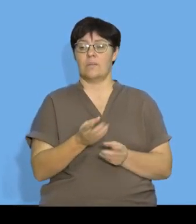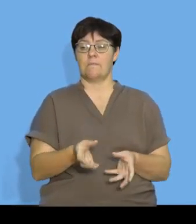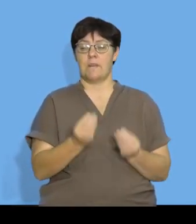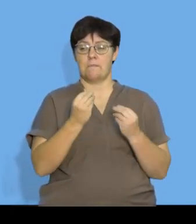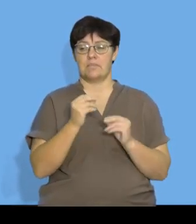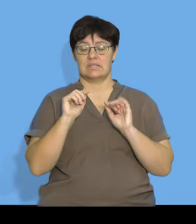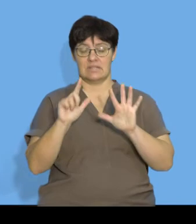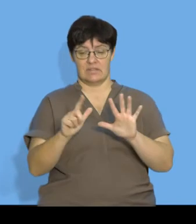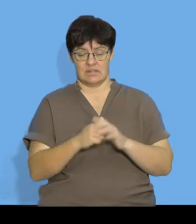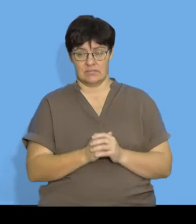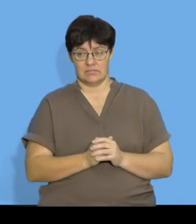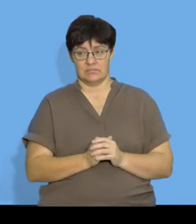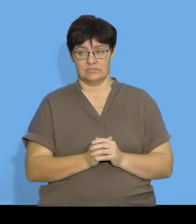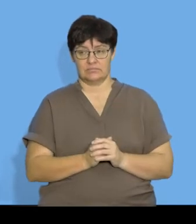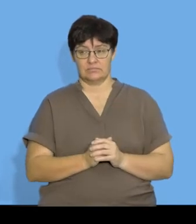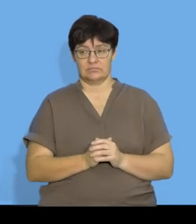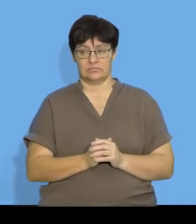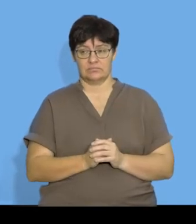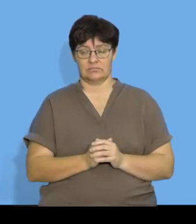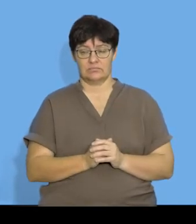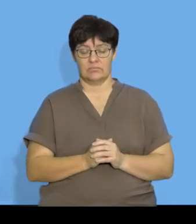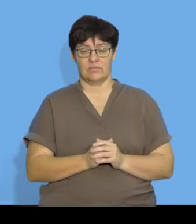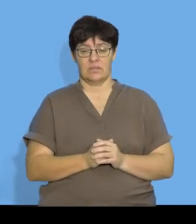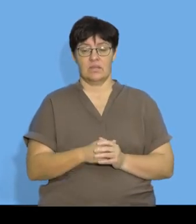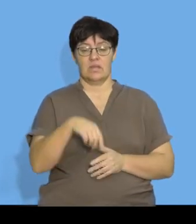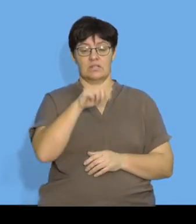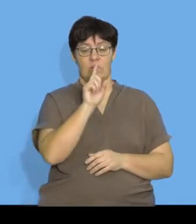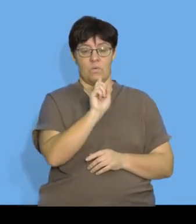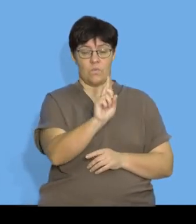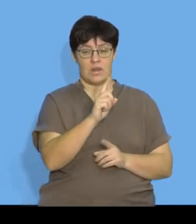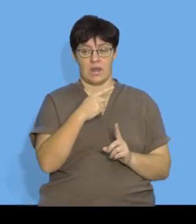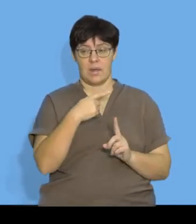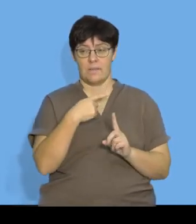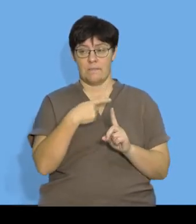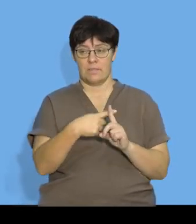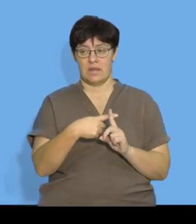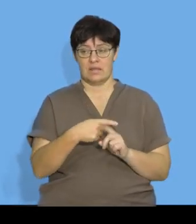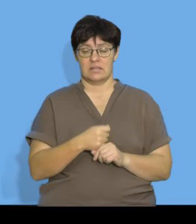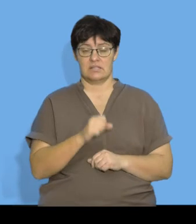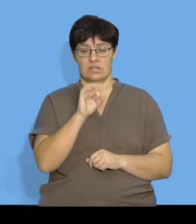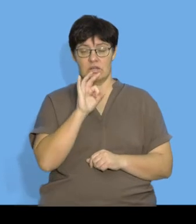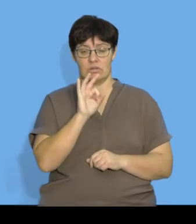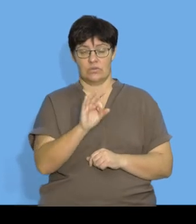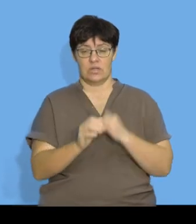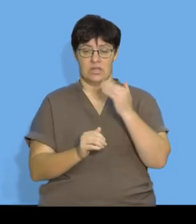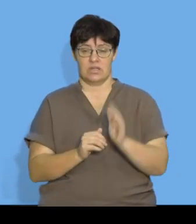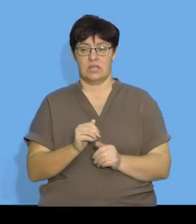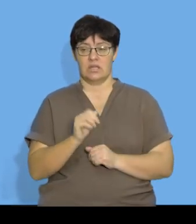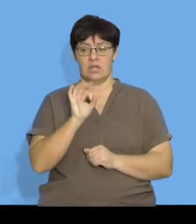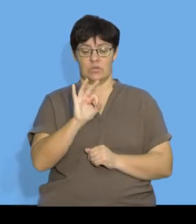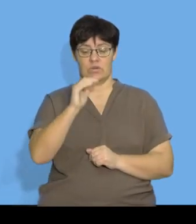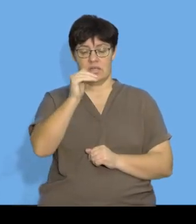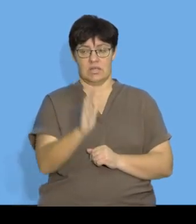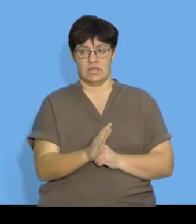give me 7 then for term 3 I'm going to substitute in 1 plus 3 times